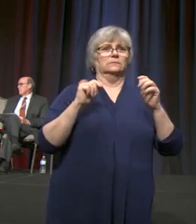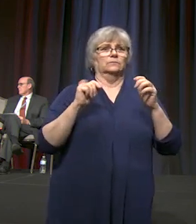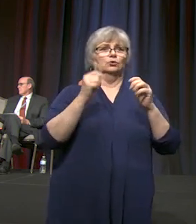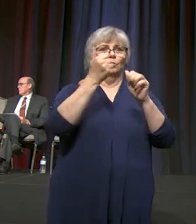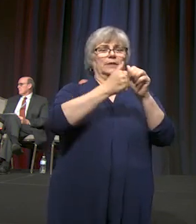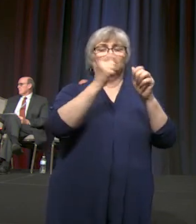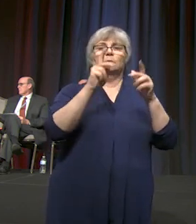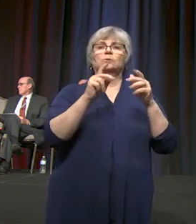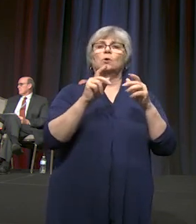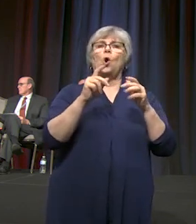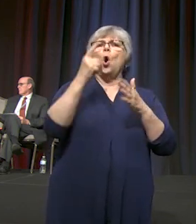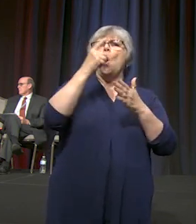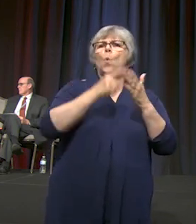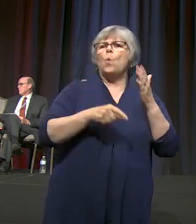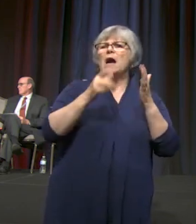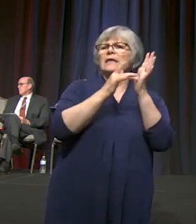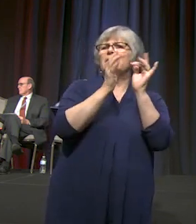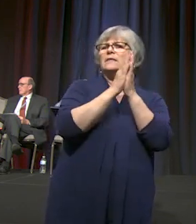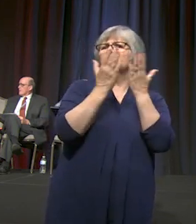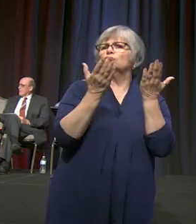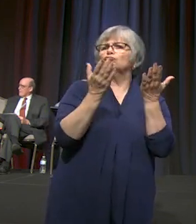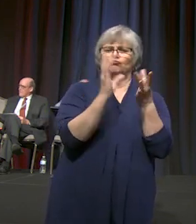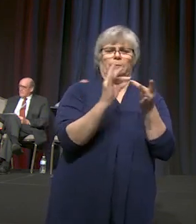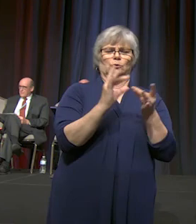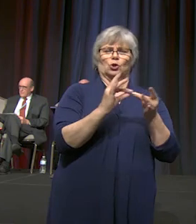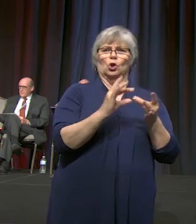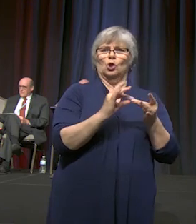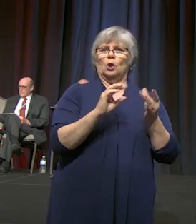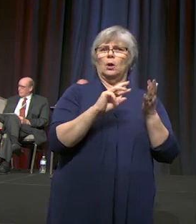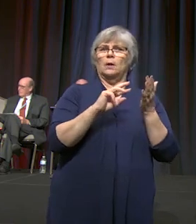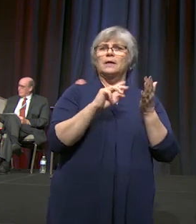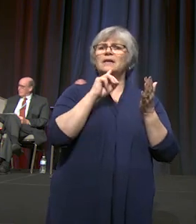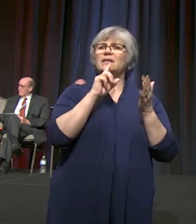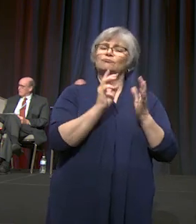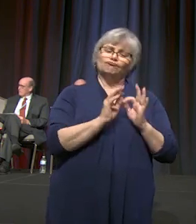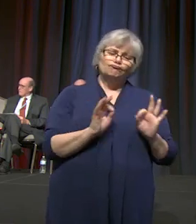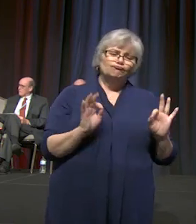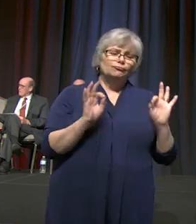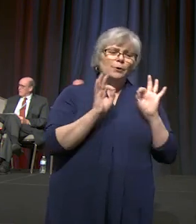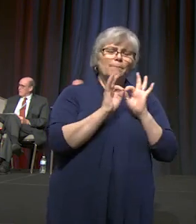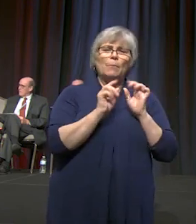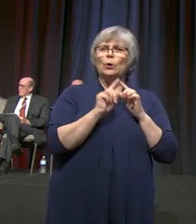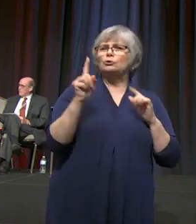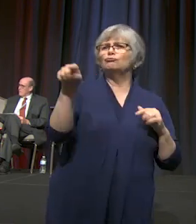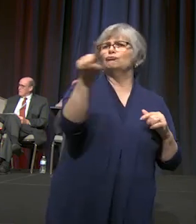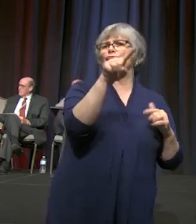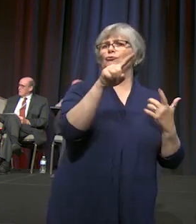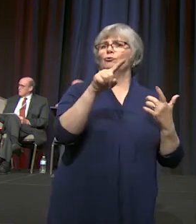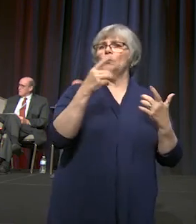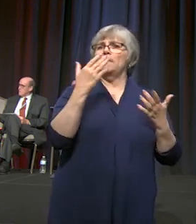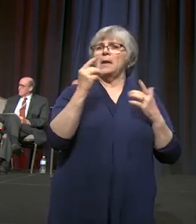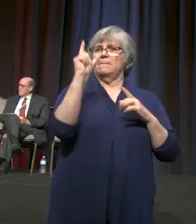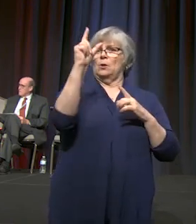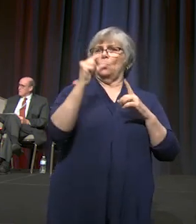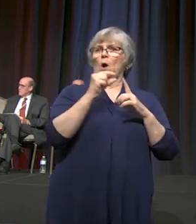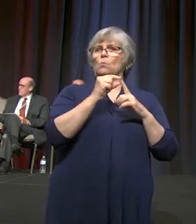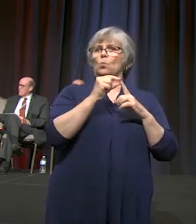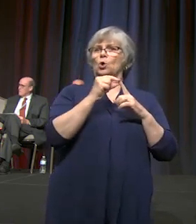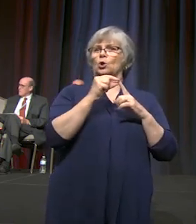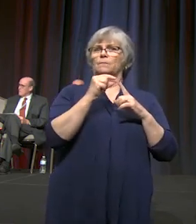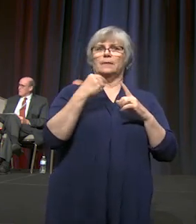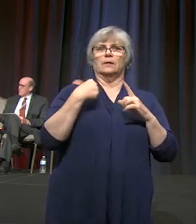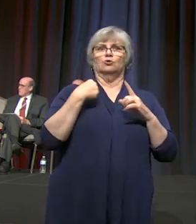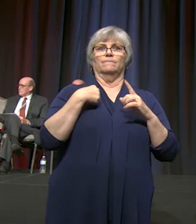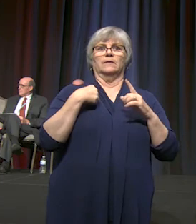What in this scripture passage is meaningful to you? Maybe that's one word that stood out to